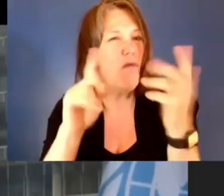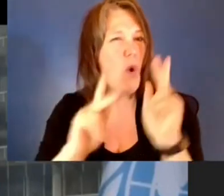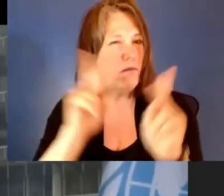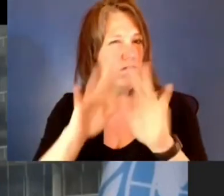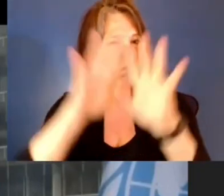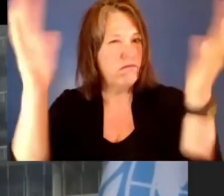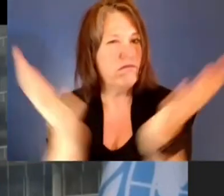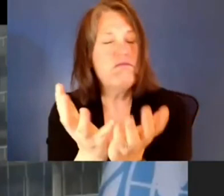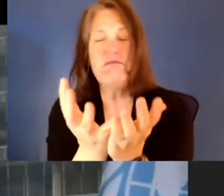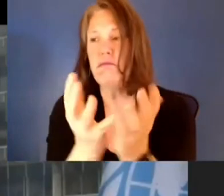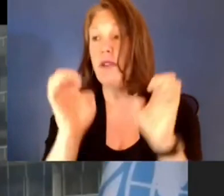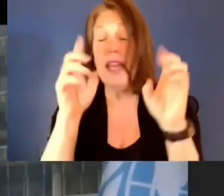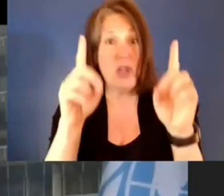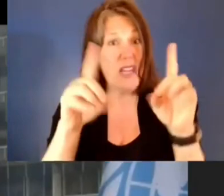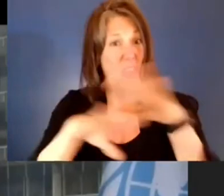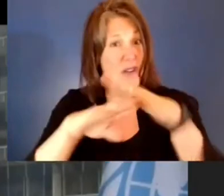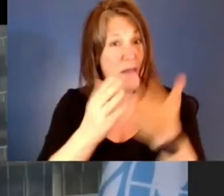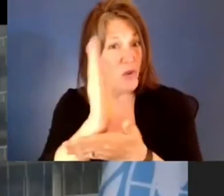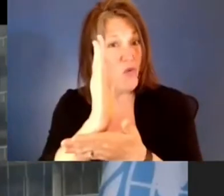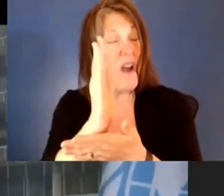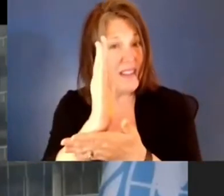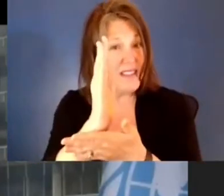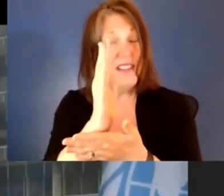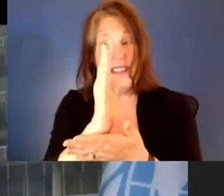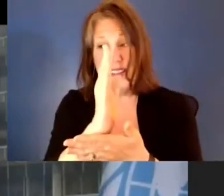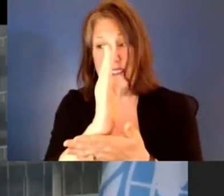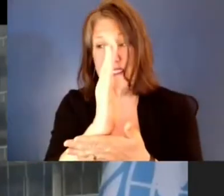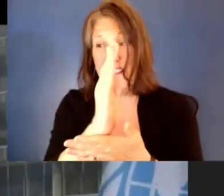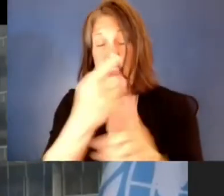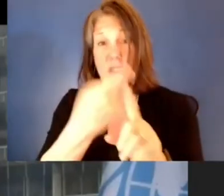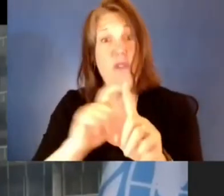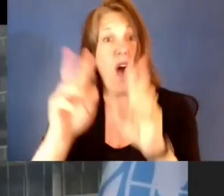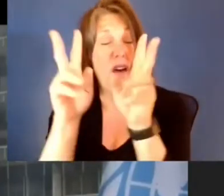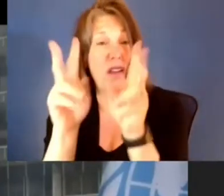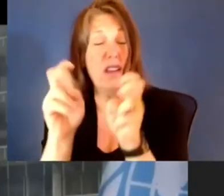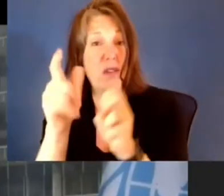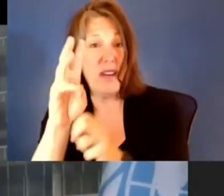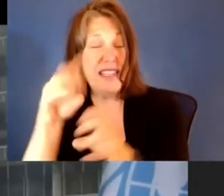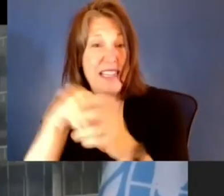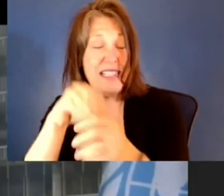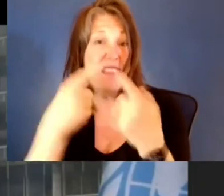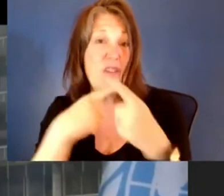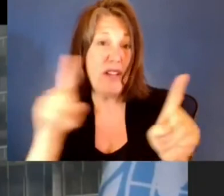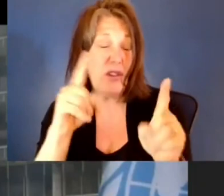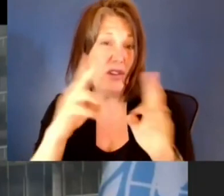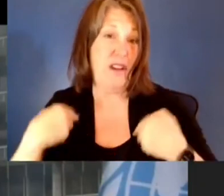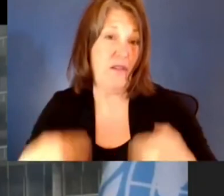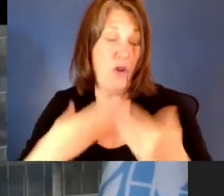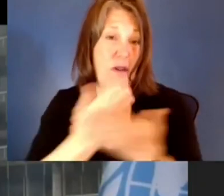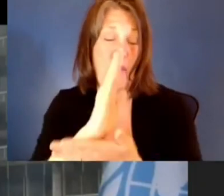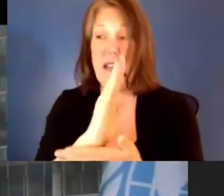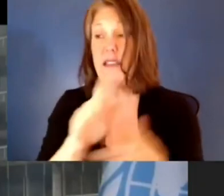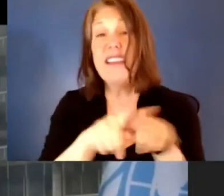basic right enshrined in Article 26 of the Universal Declaration of Human Rights. It is also an essential